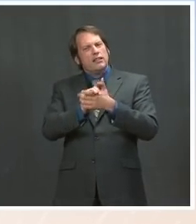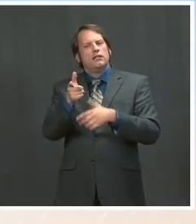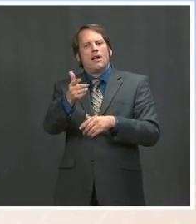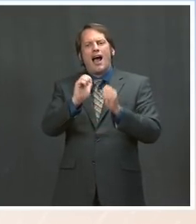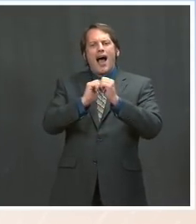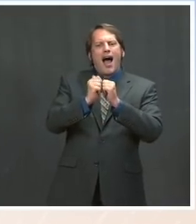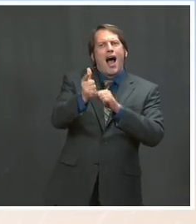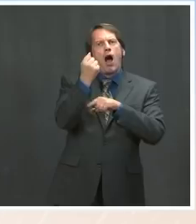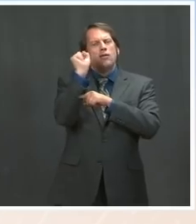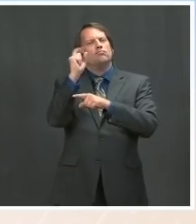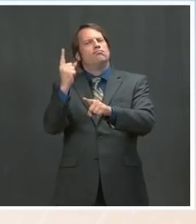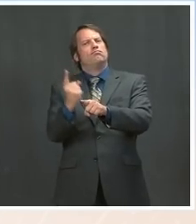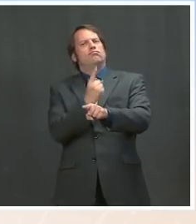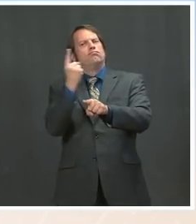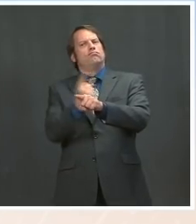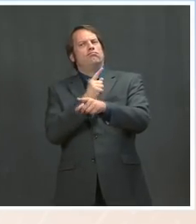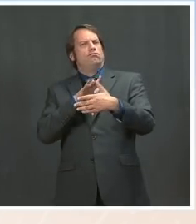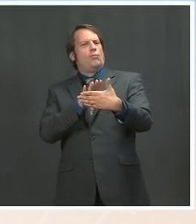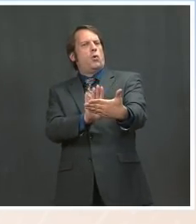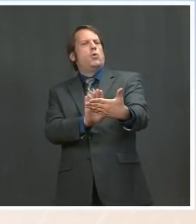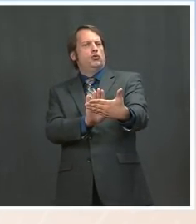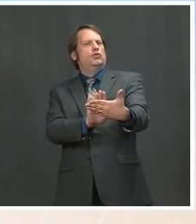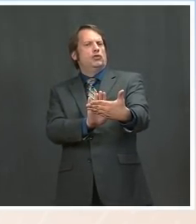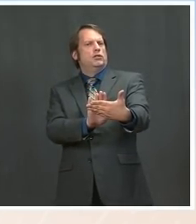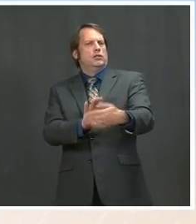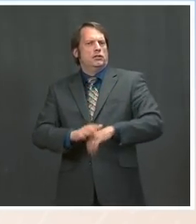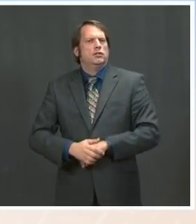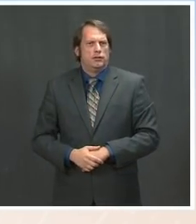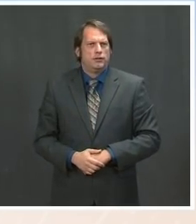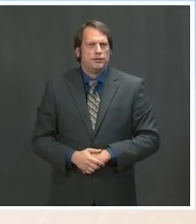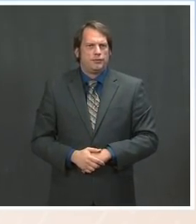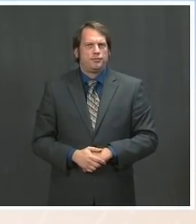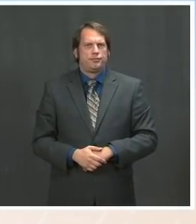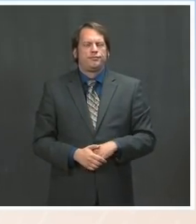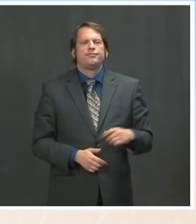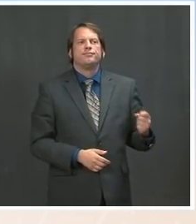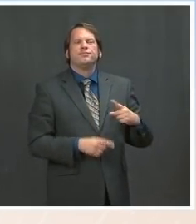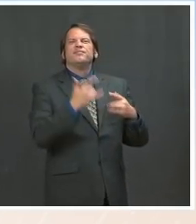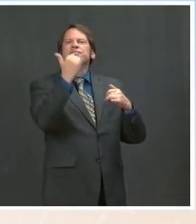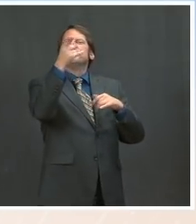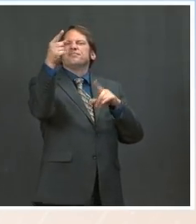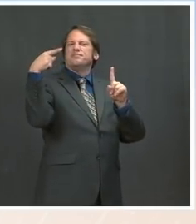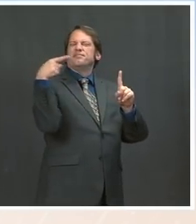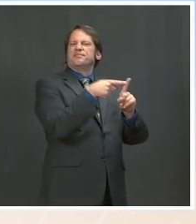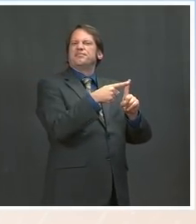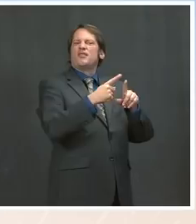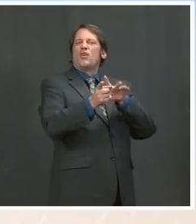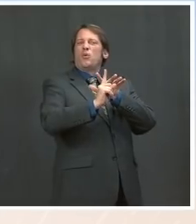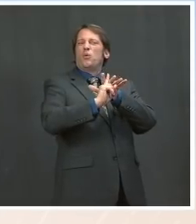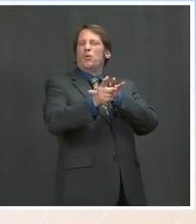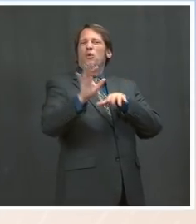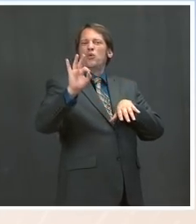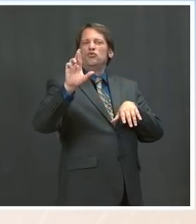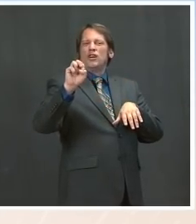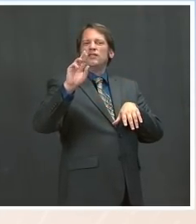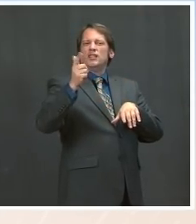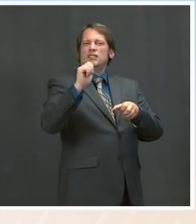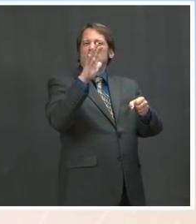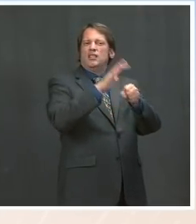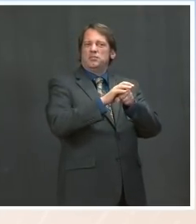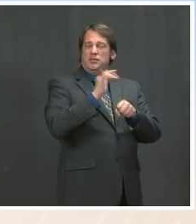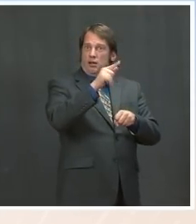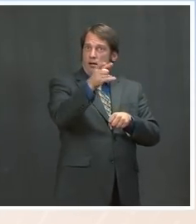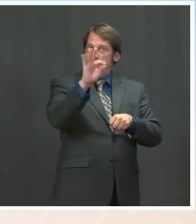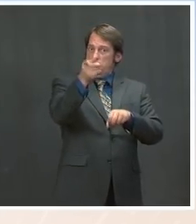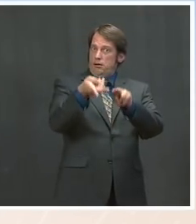you were saying that there have been other factors that have affected what that goal is now going to be with the limit that has happened since he first announced